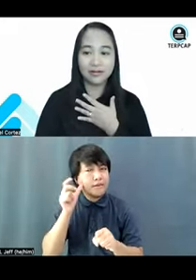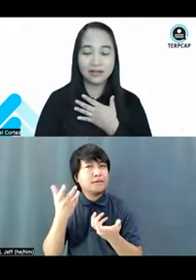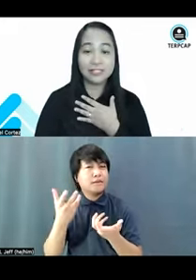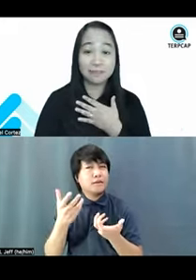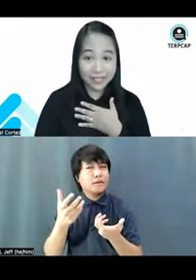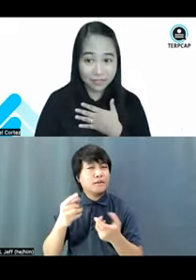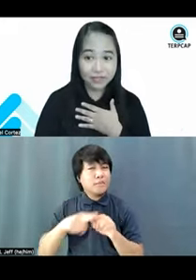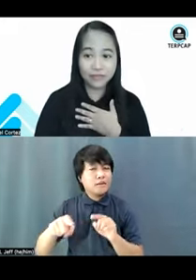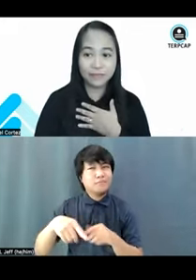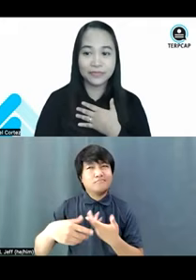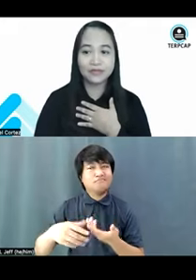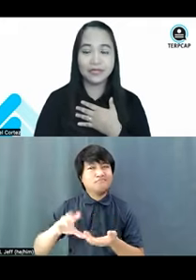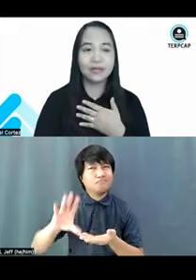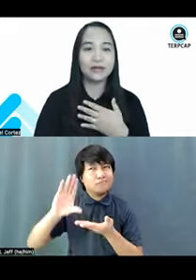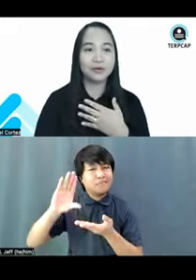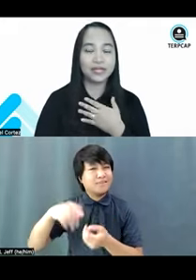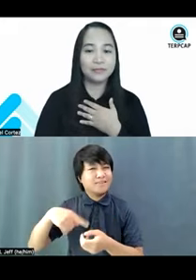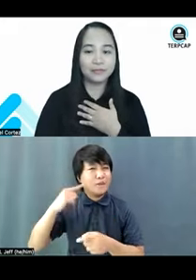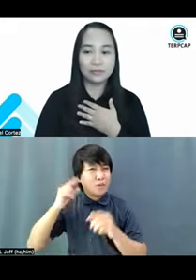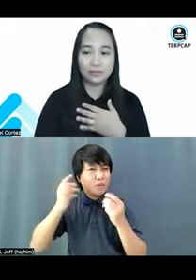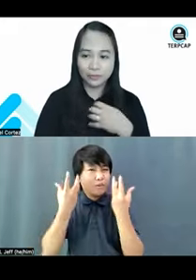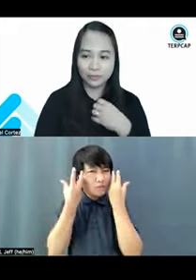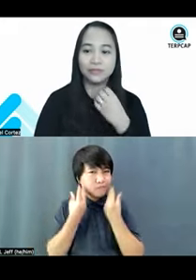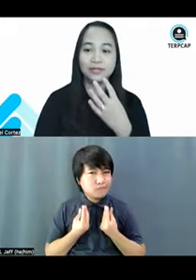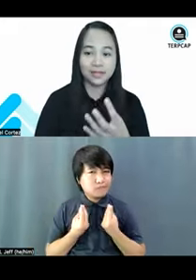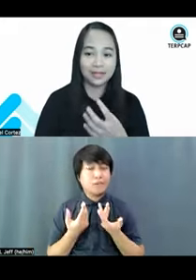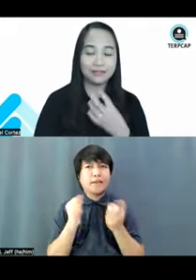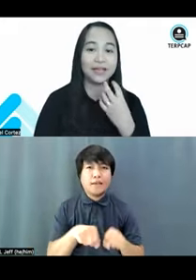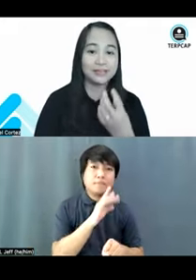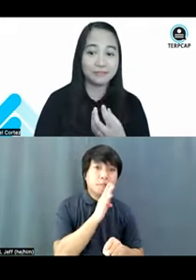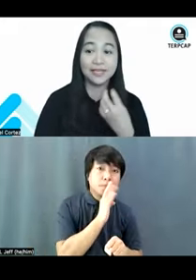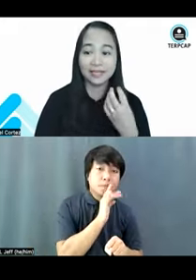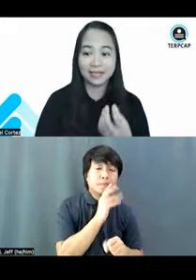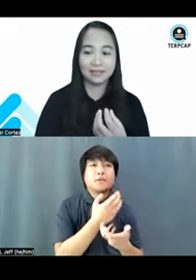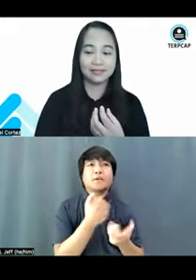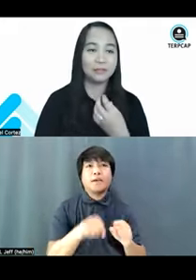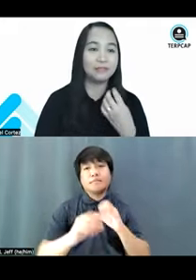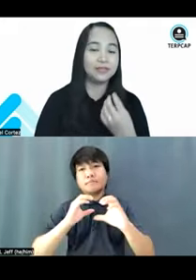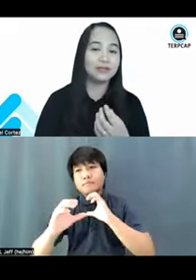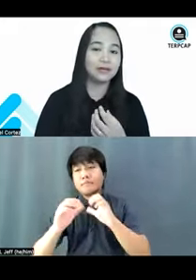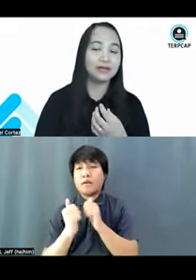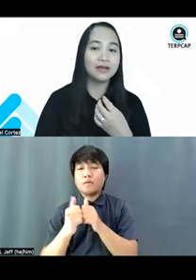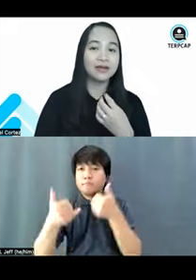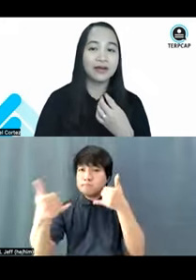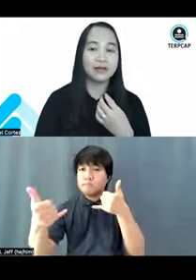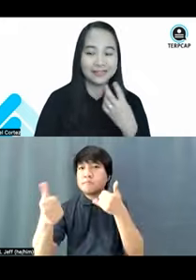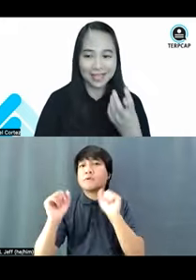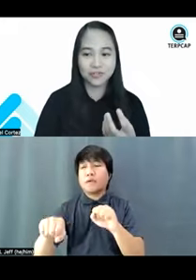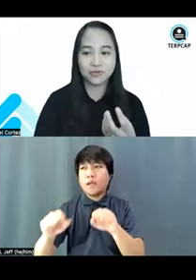speech. They were able to, you know, communicate via speaking, and that would be their